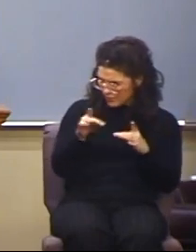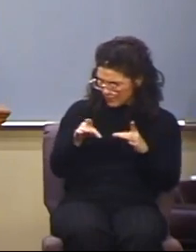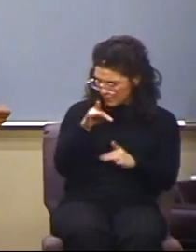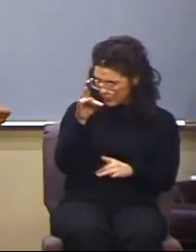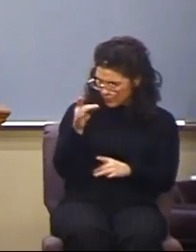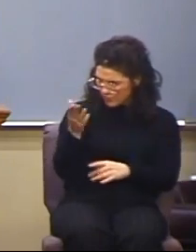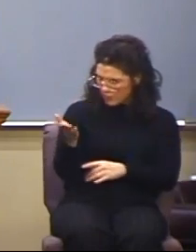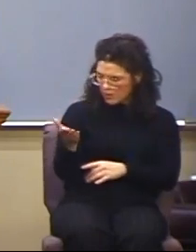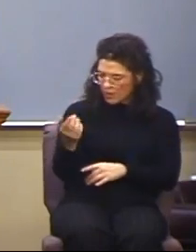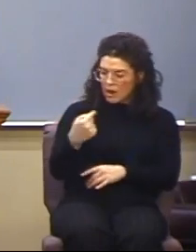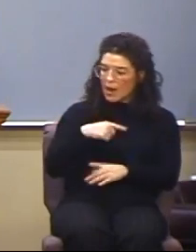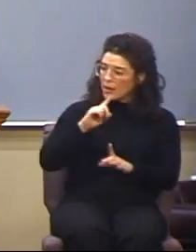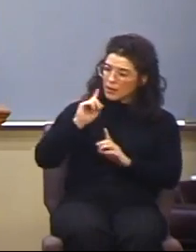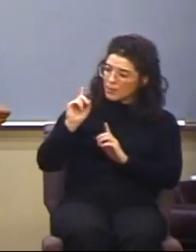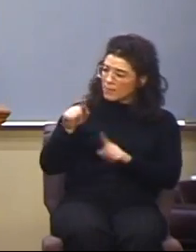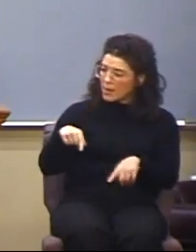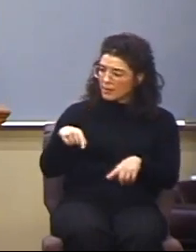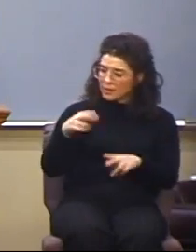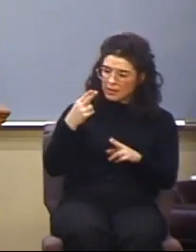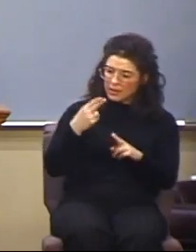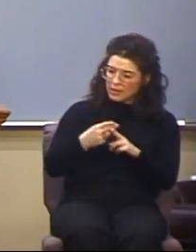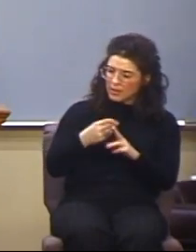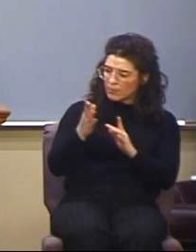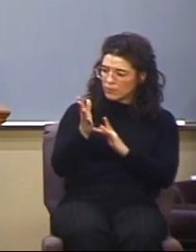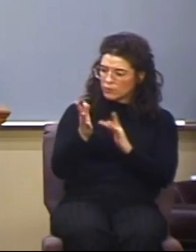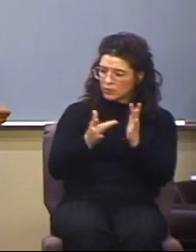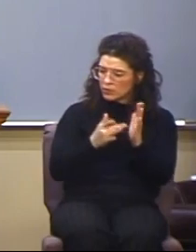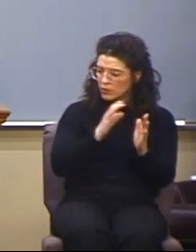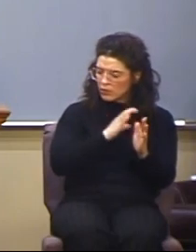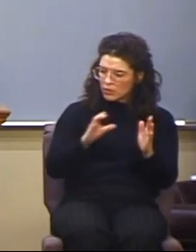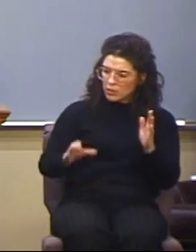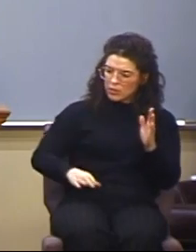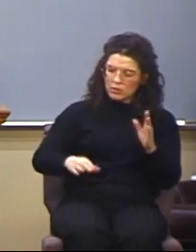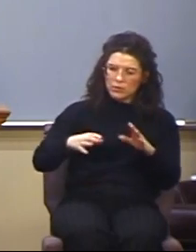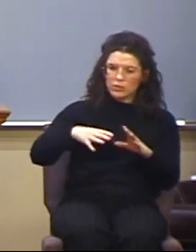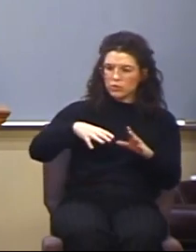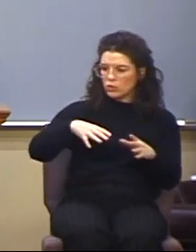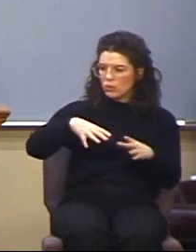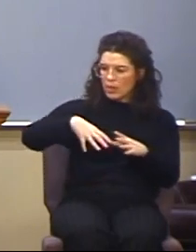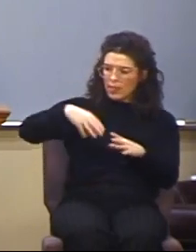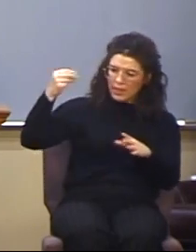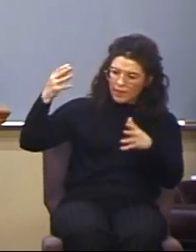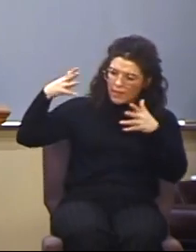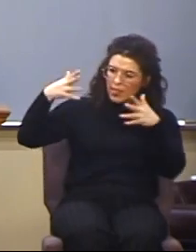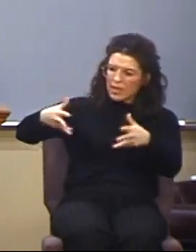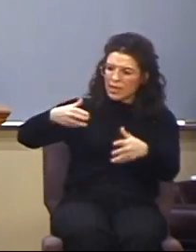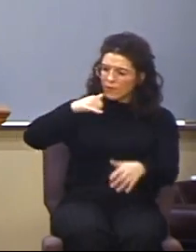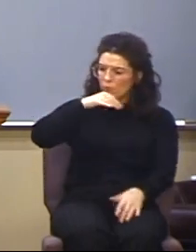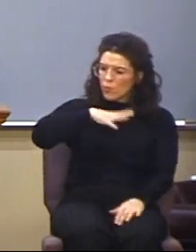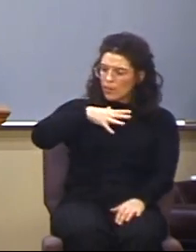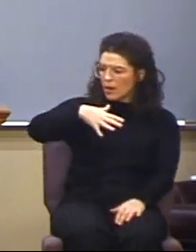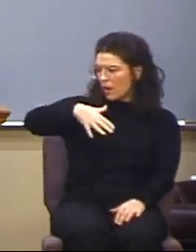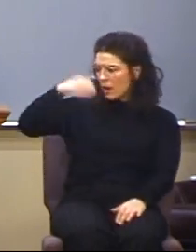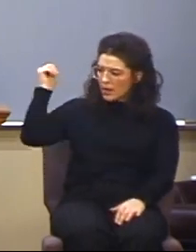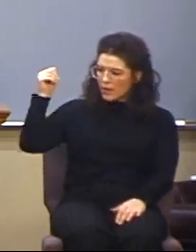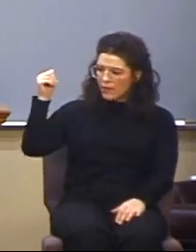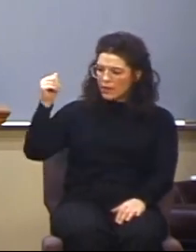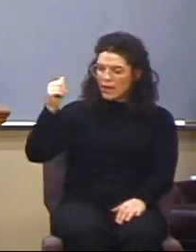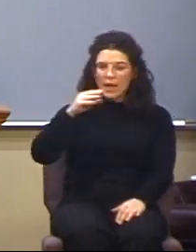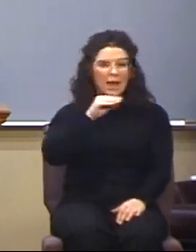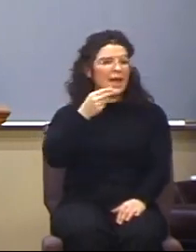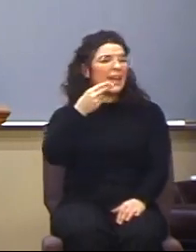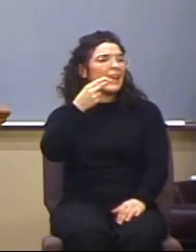I command thee in the name of Jesus Christ to come out of her. And he,